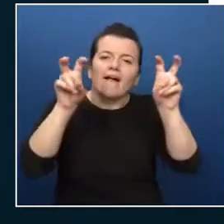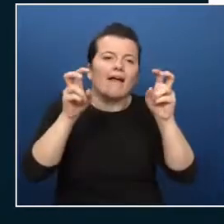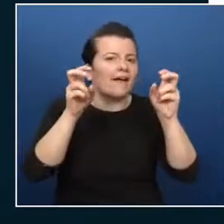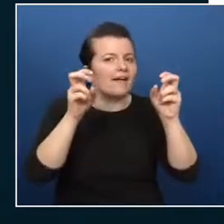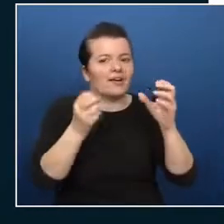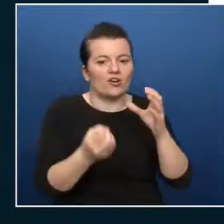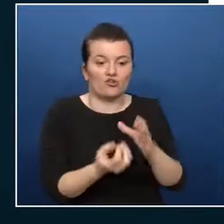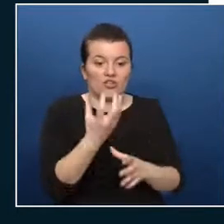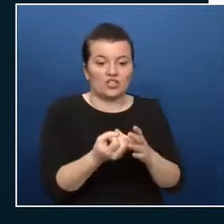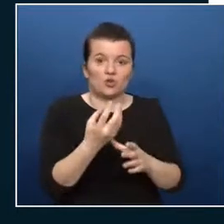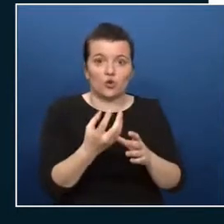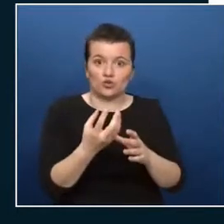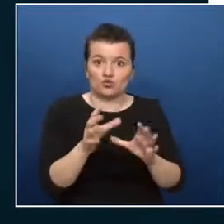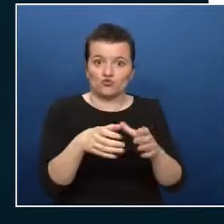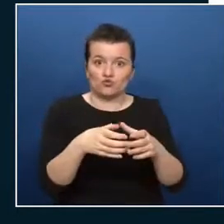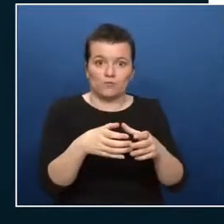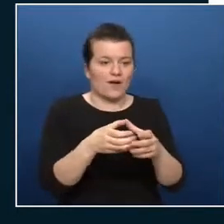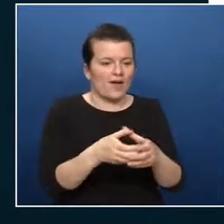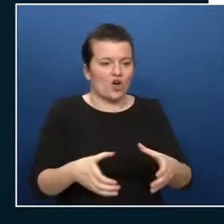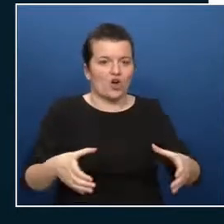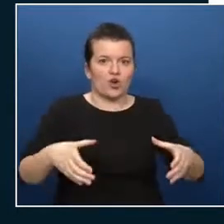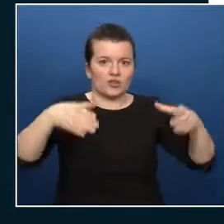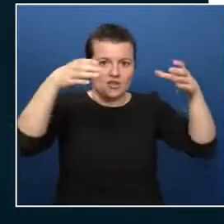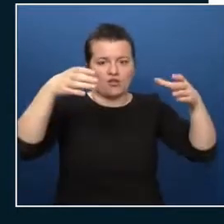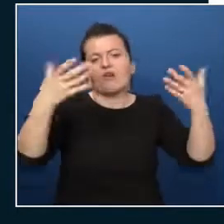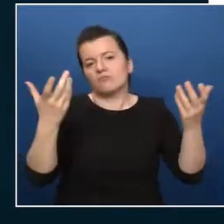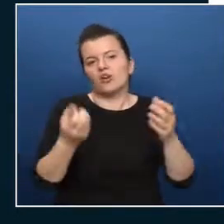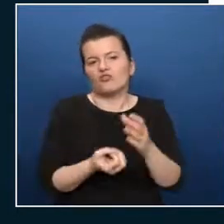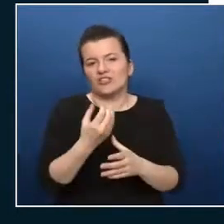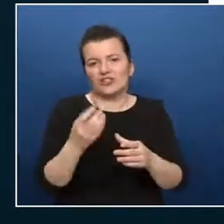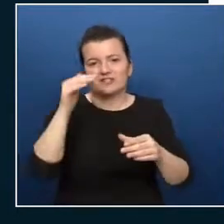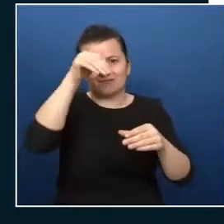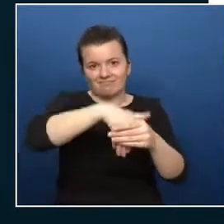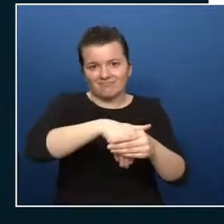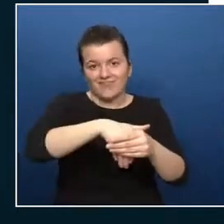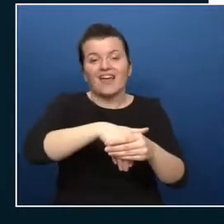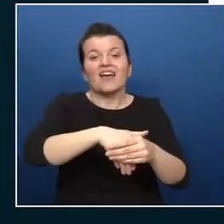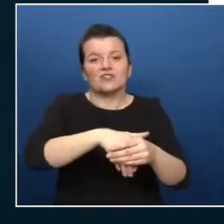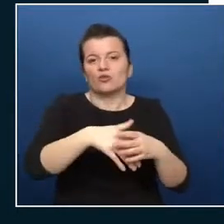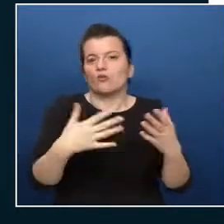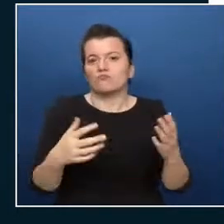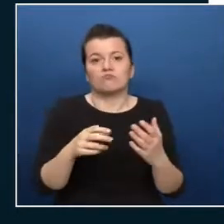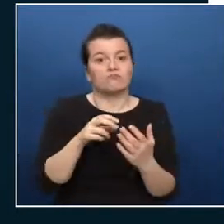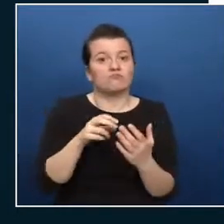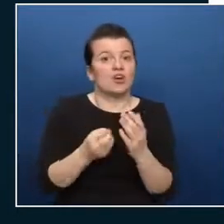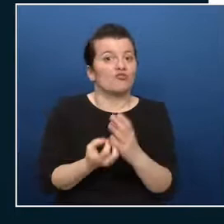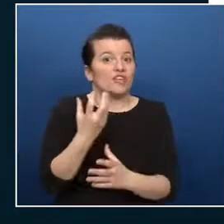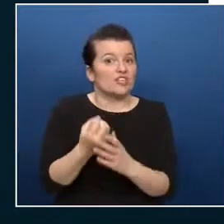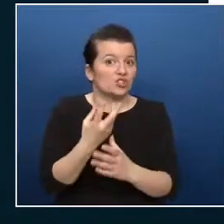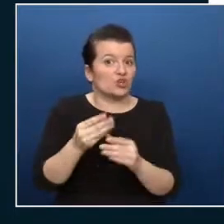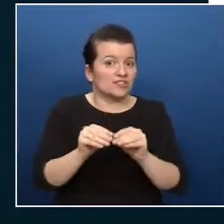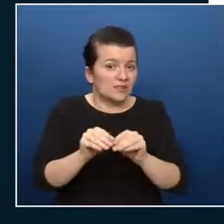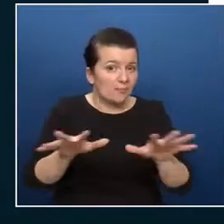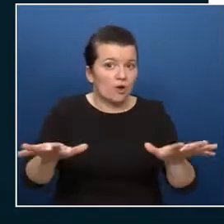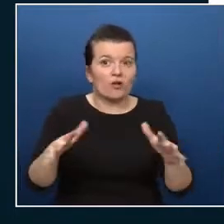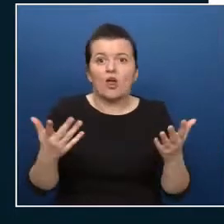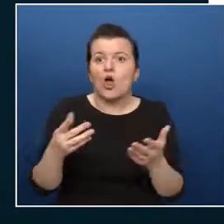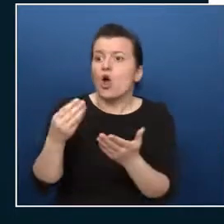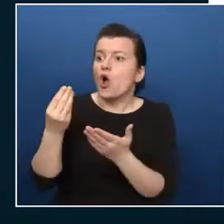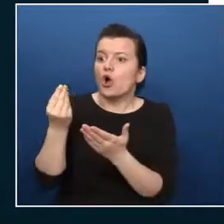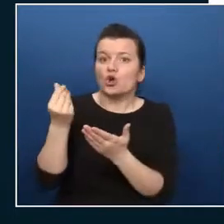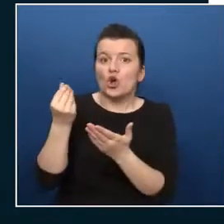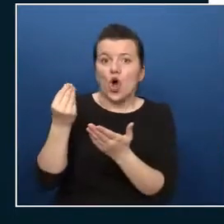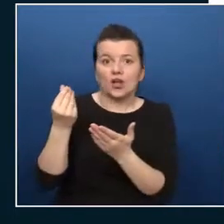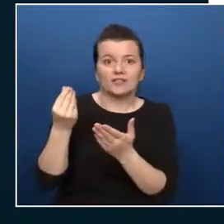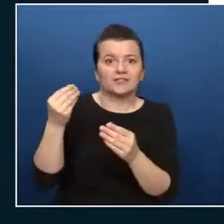and eventually resources and so when you deploy and use resources the costs for the resources are built to your